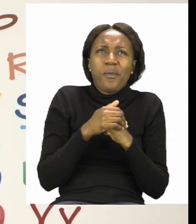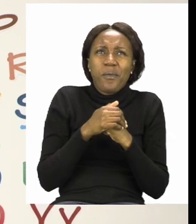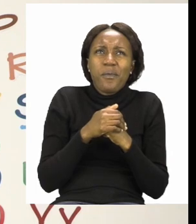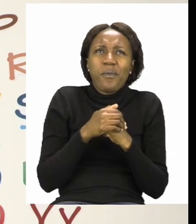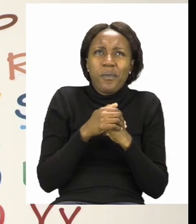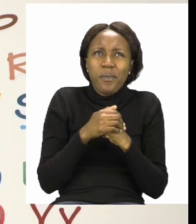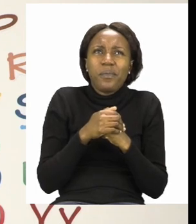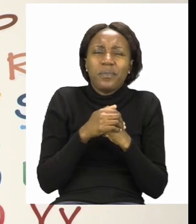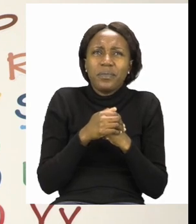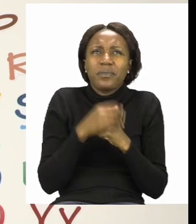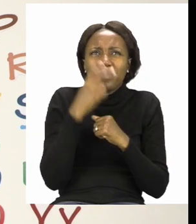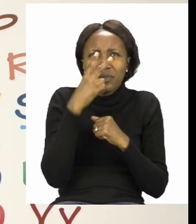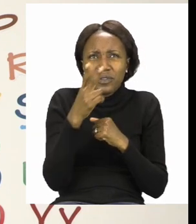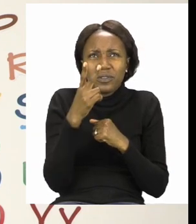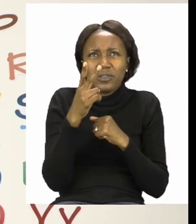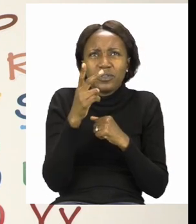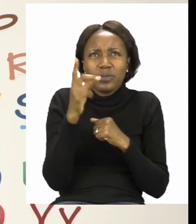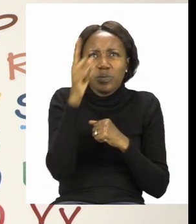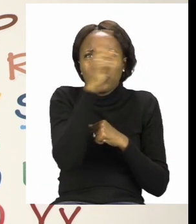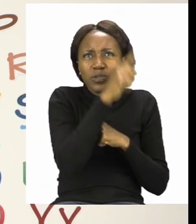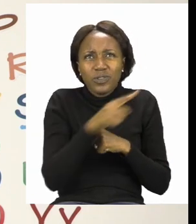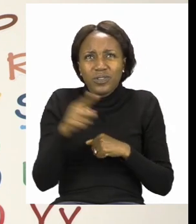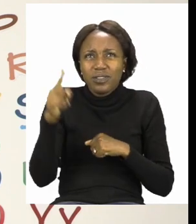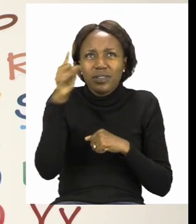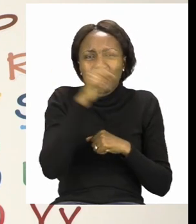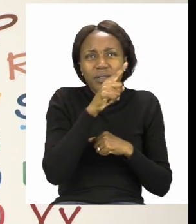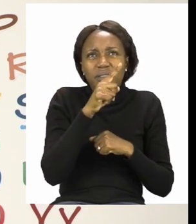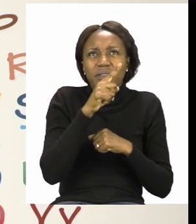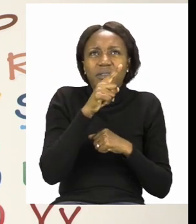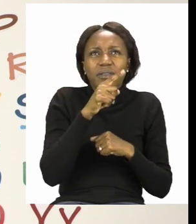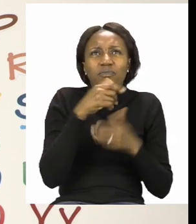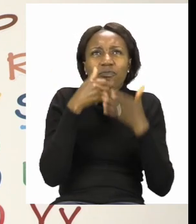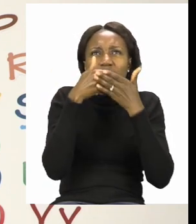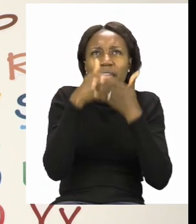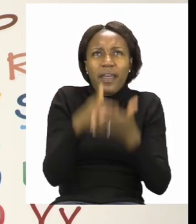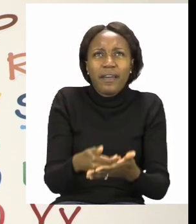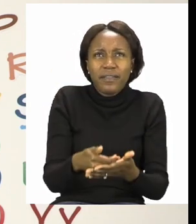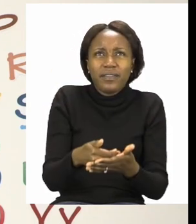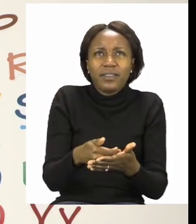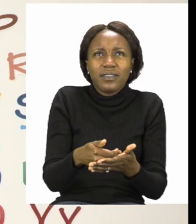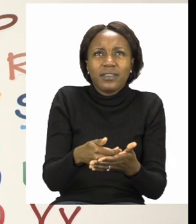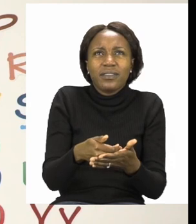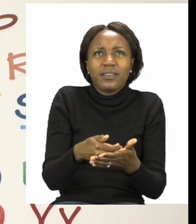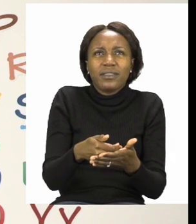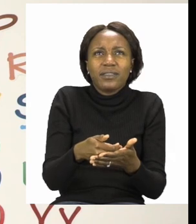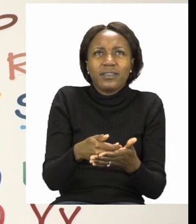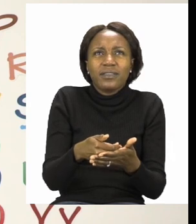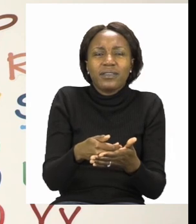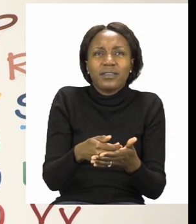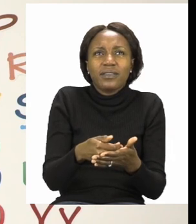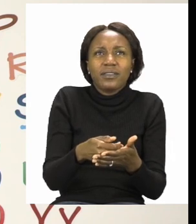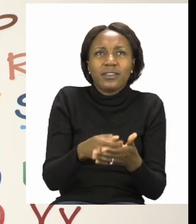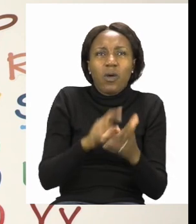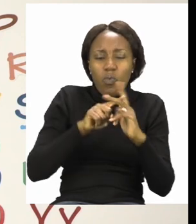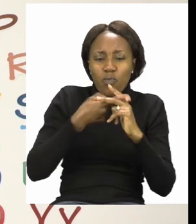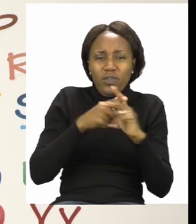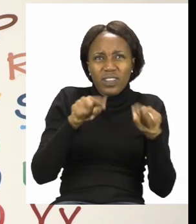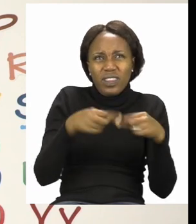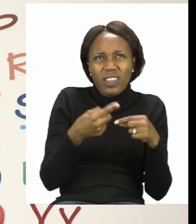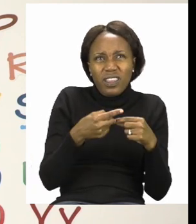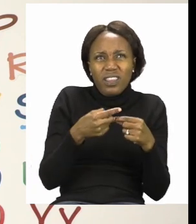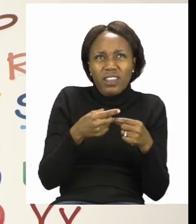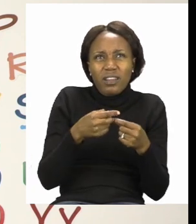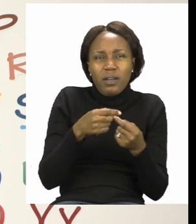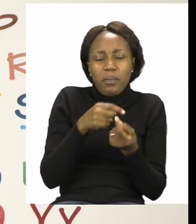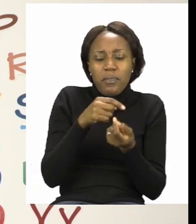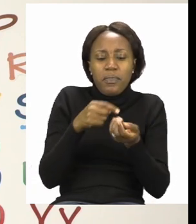to circle the heaviest one. Now, if we talk about a screwdriver, it usually just falls